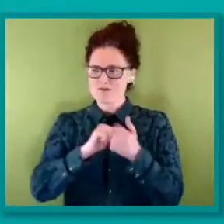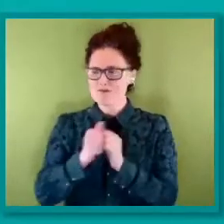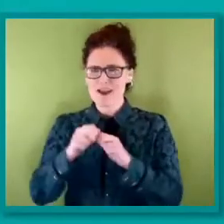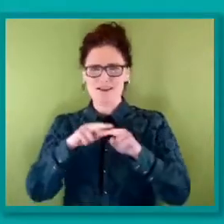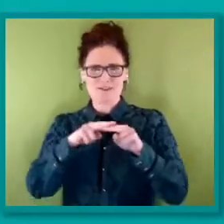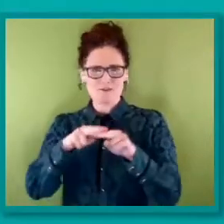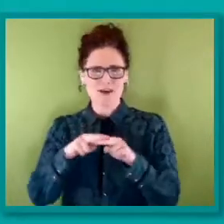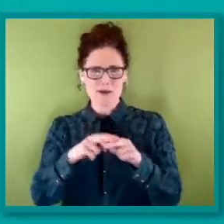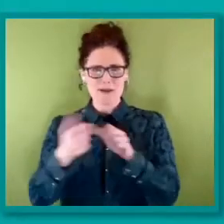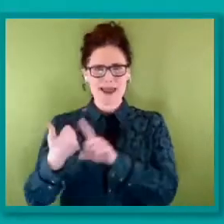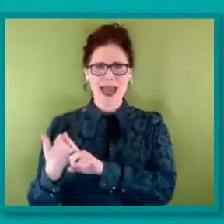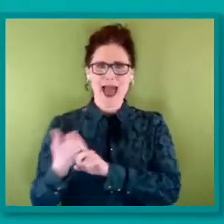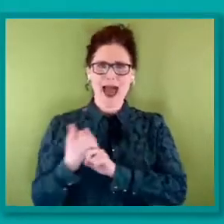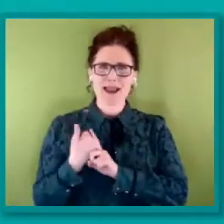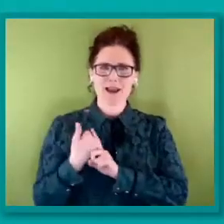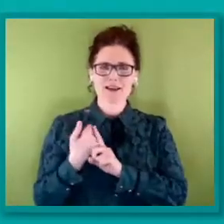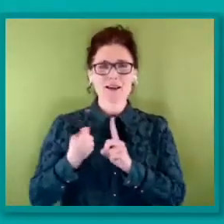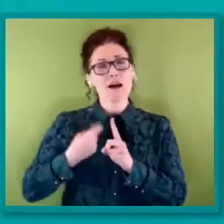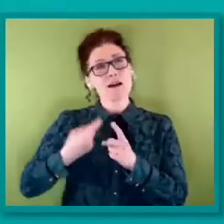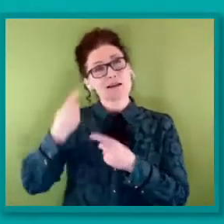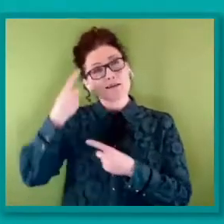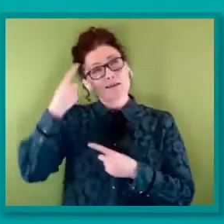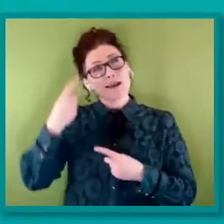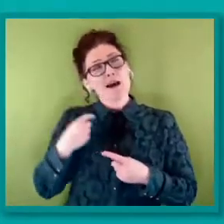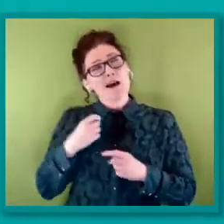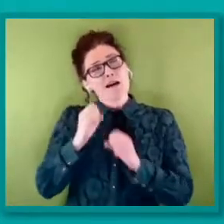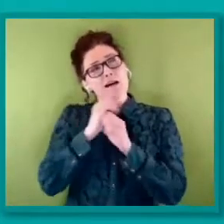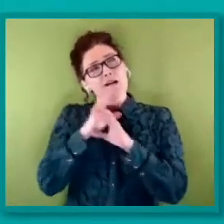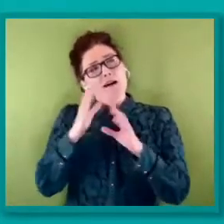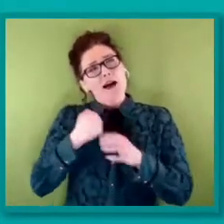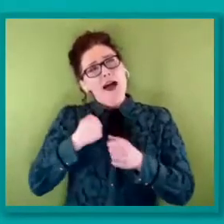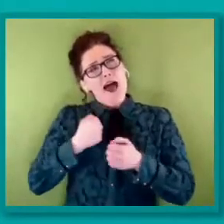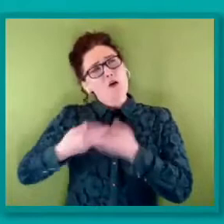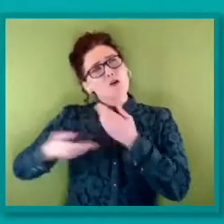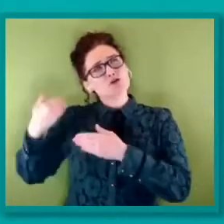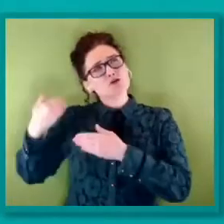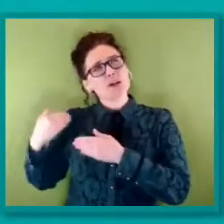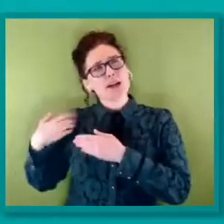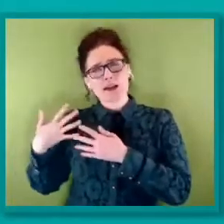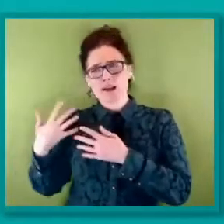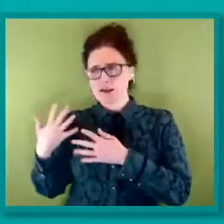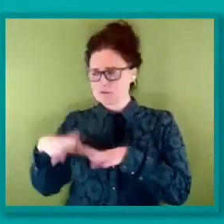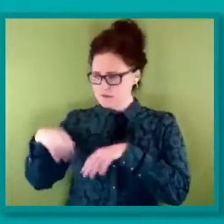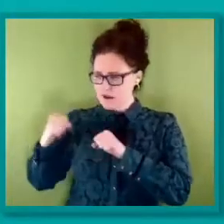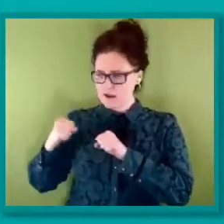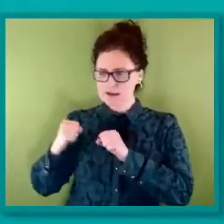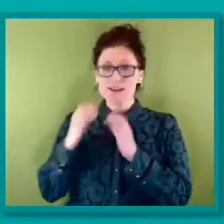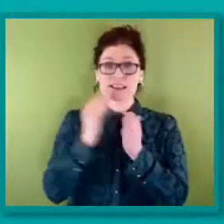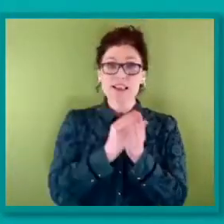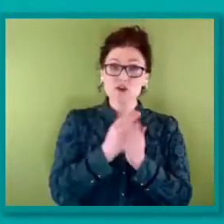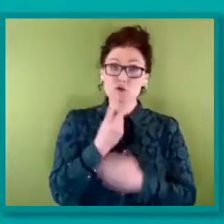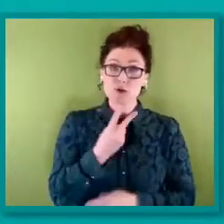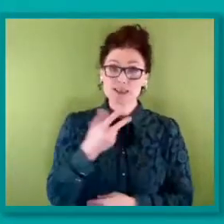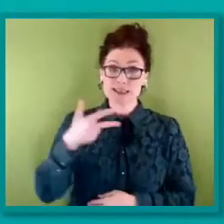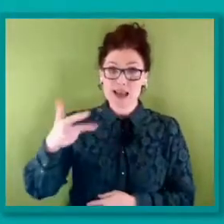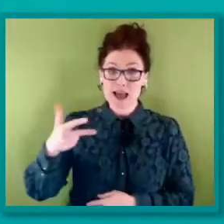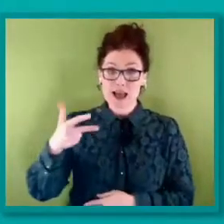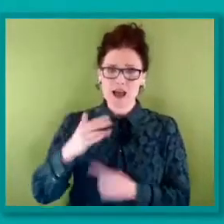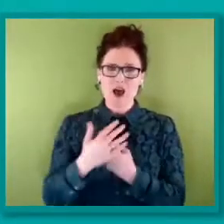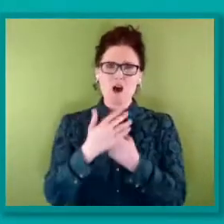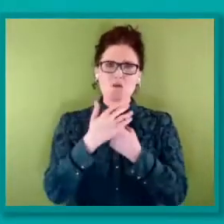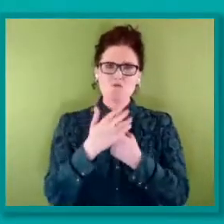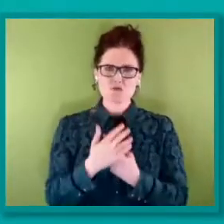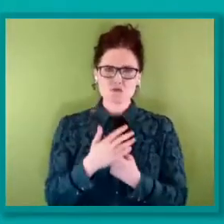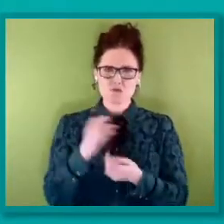organization, I think, we've traveled this incredible path from Section 28, the complete suppression and erasure of